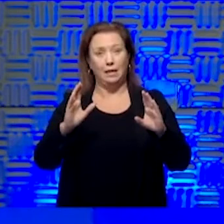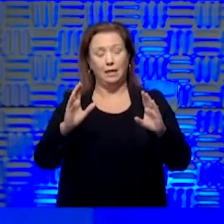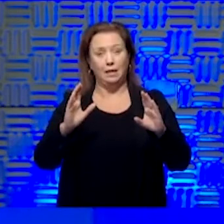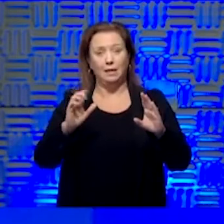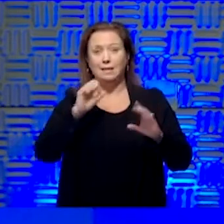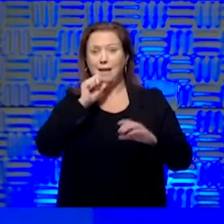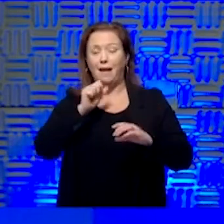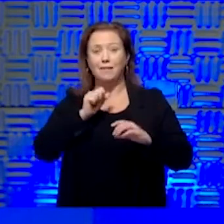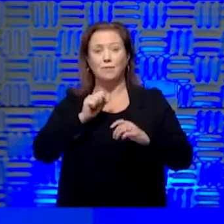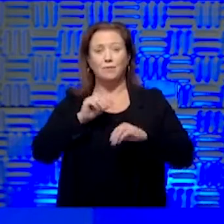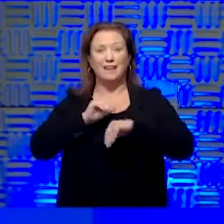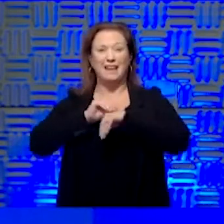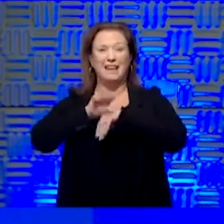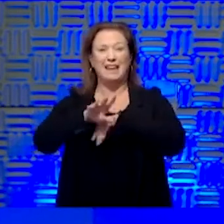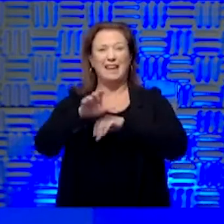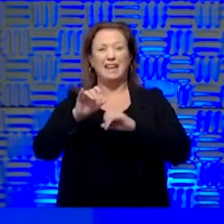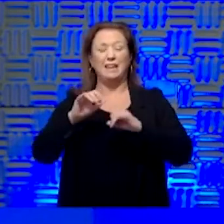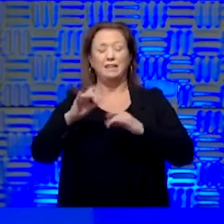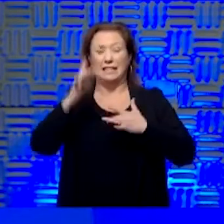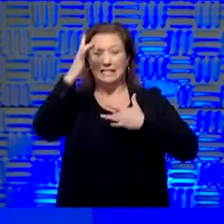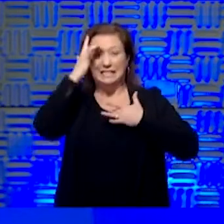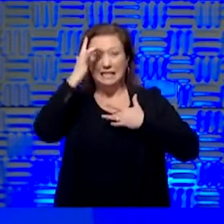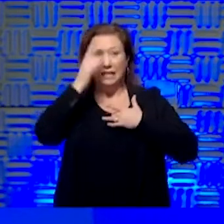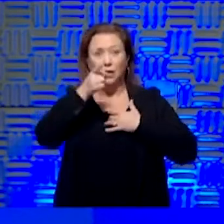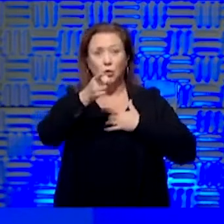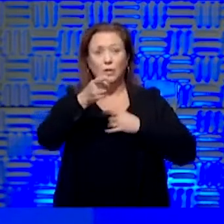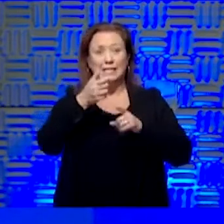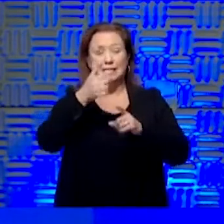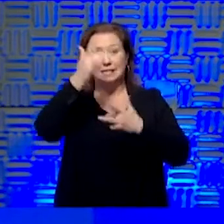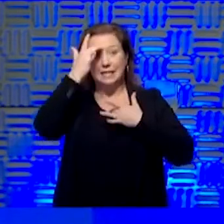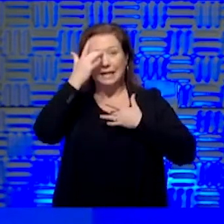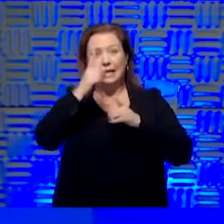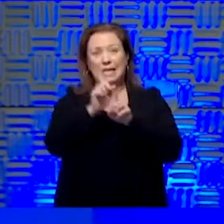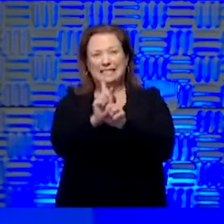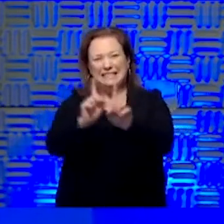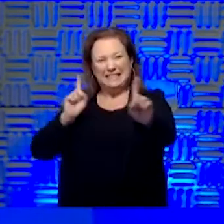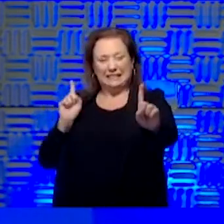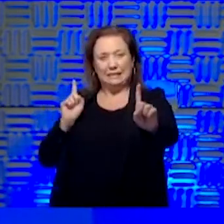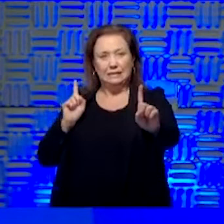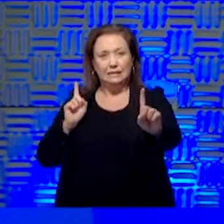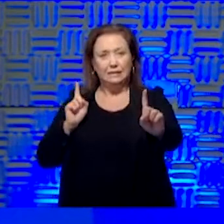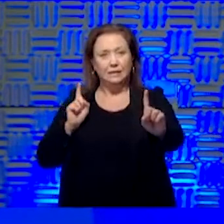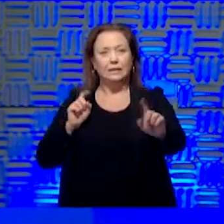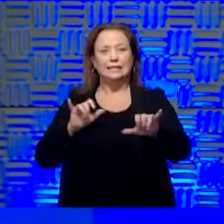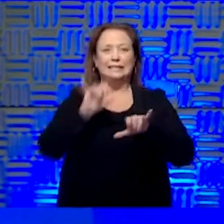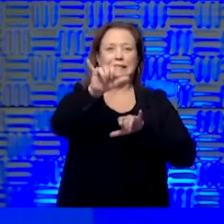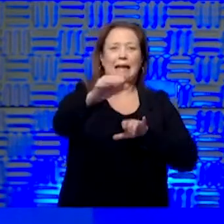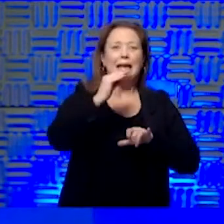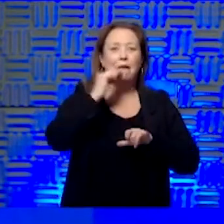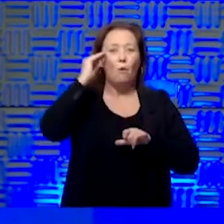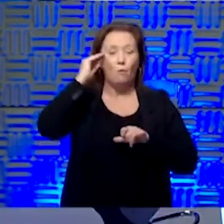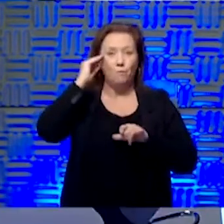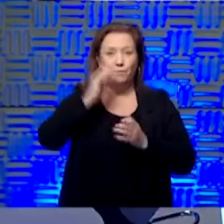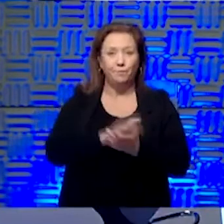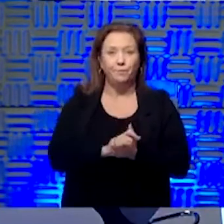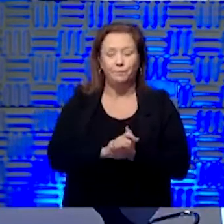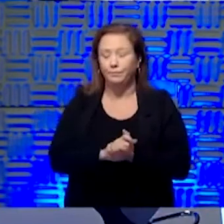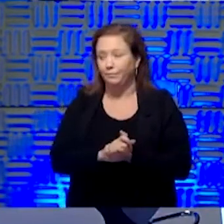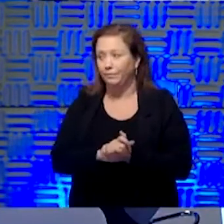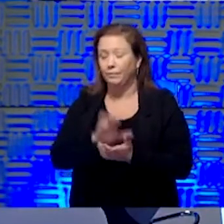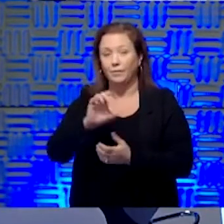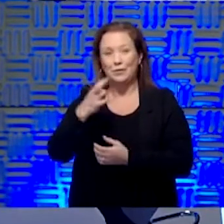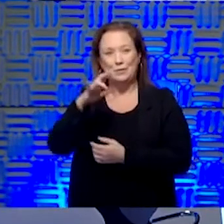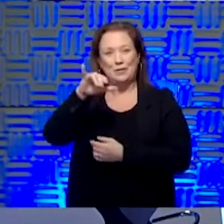not infect anyone else is to social distance and physical distance and stay at home. Chris.